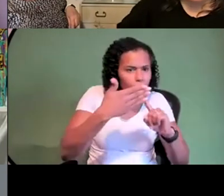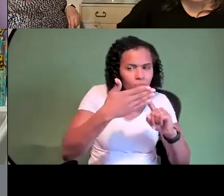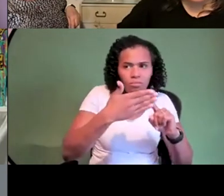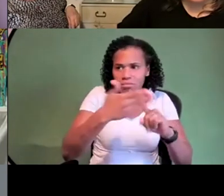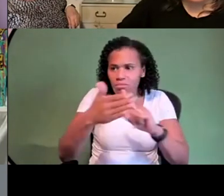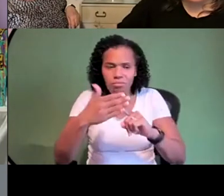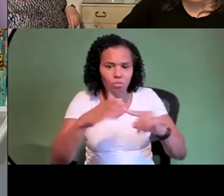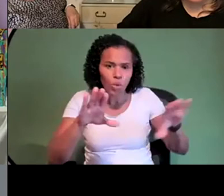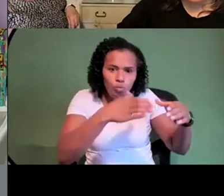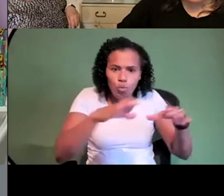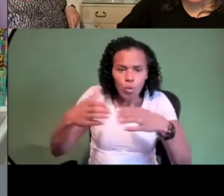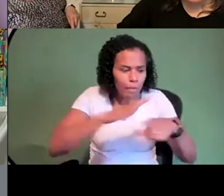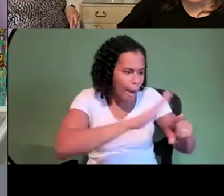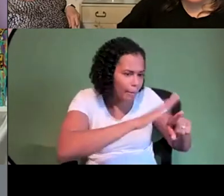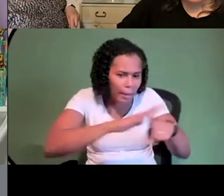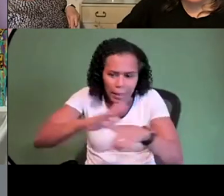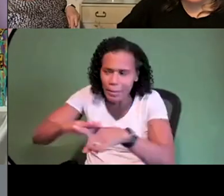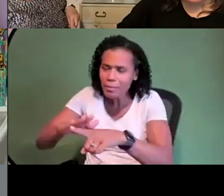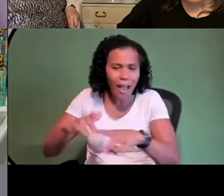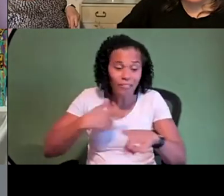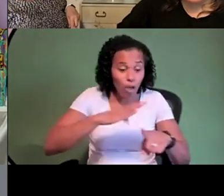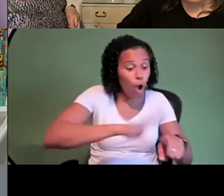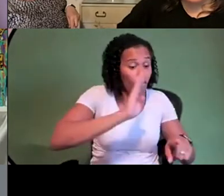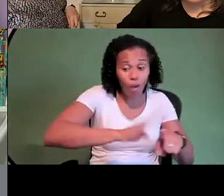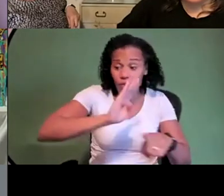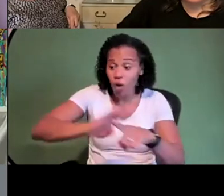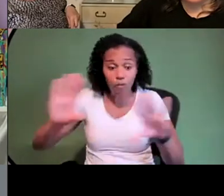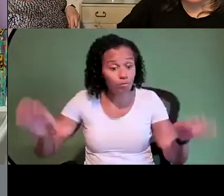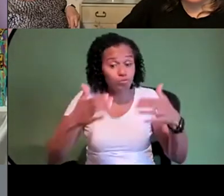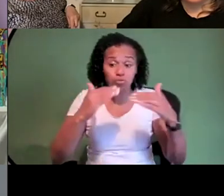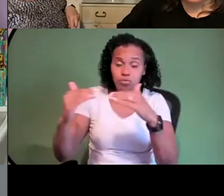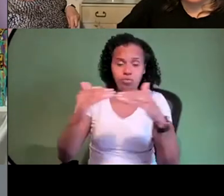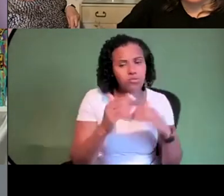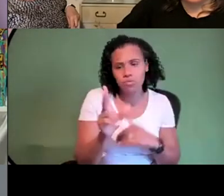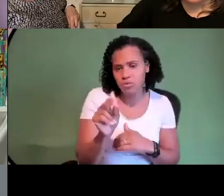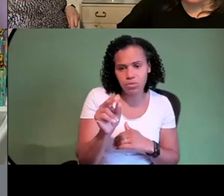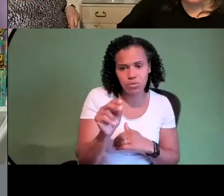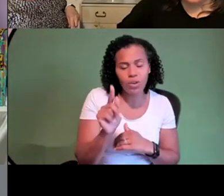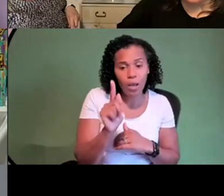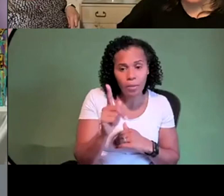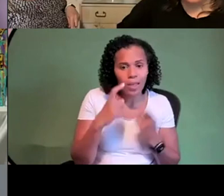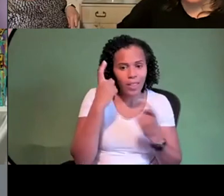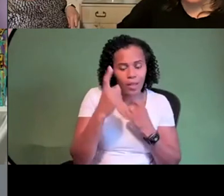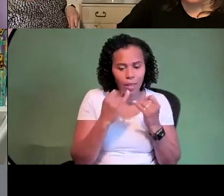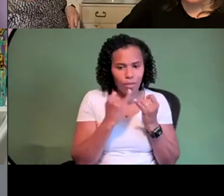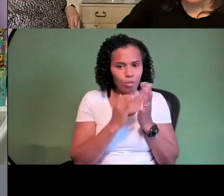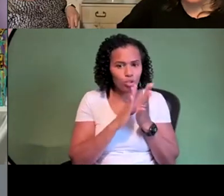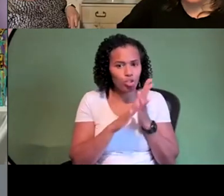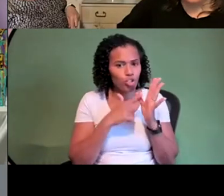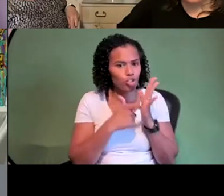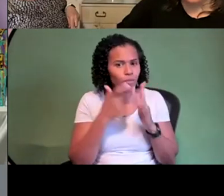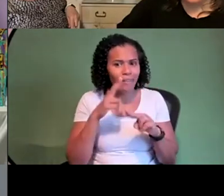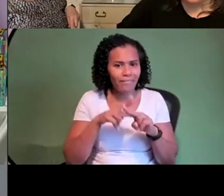long way to go but you know as he spoke about the way that he makes work for me anyway who i'm not